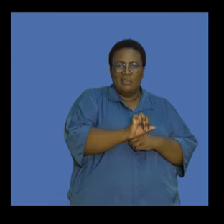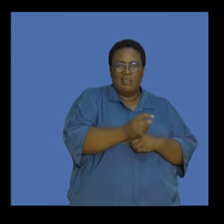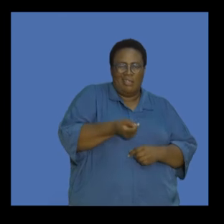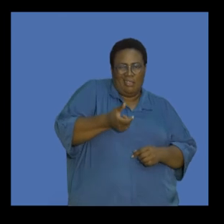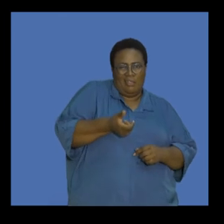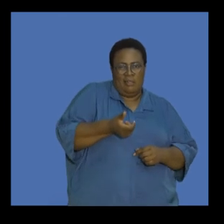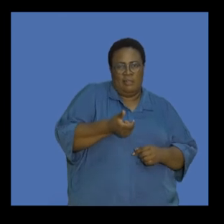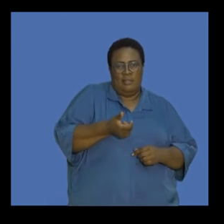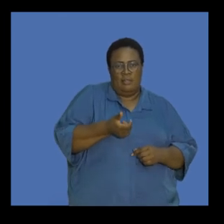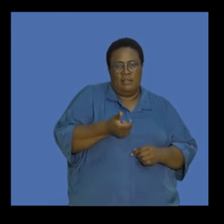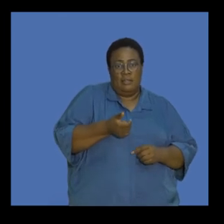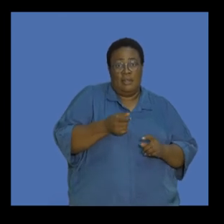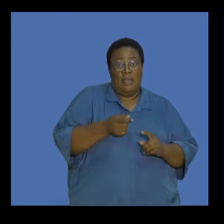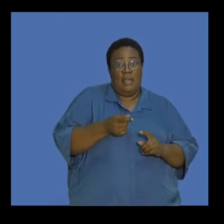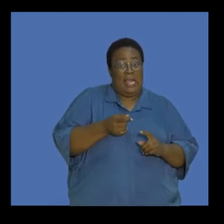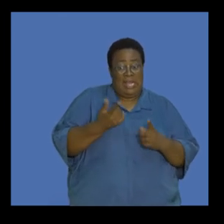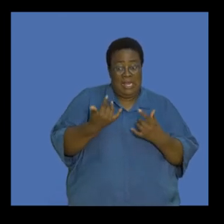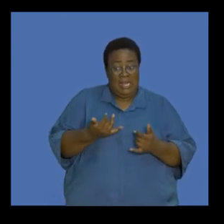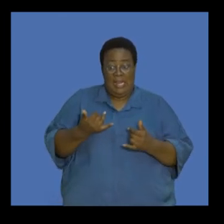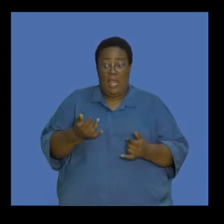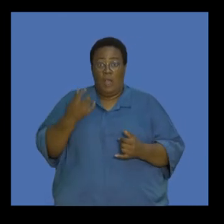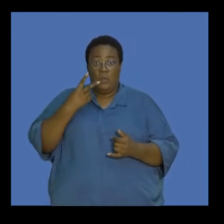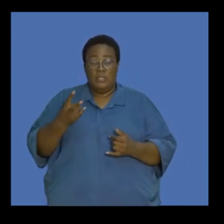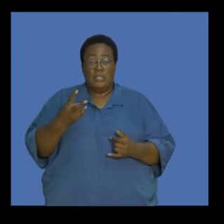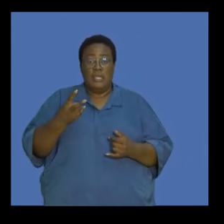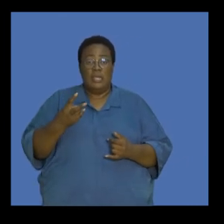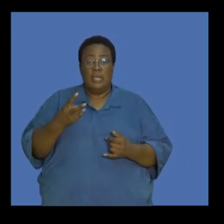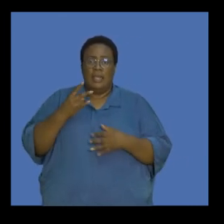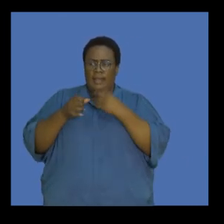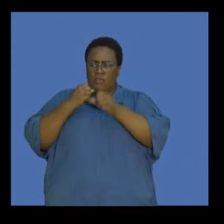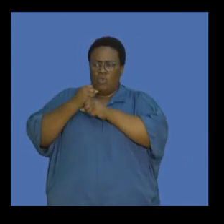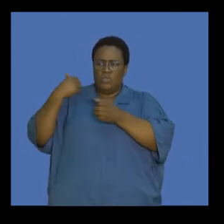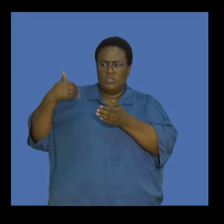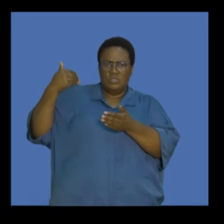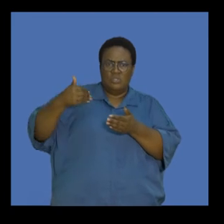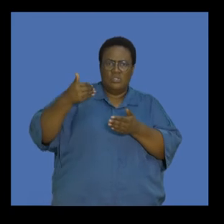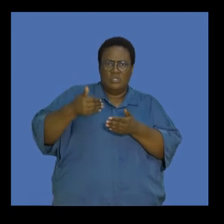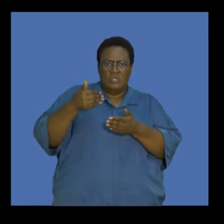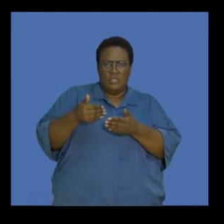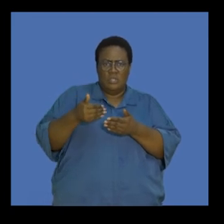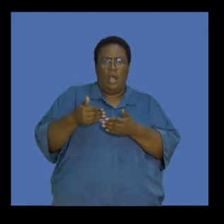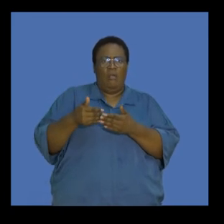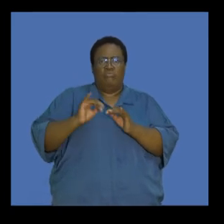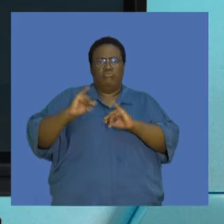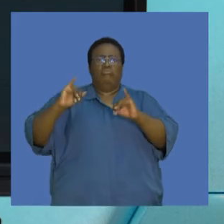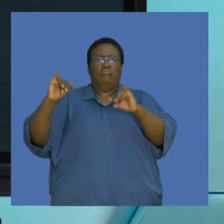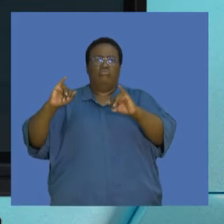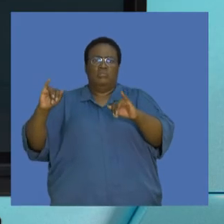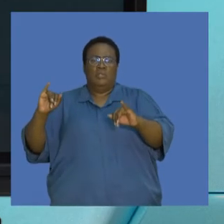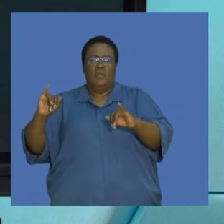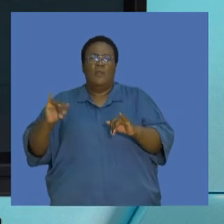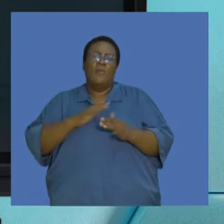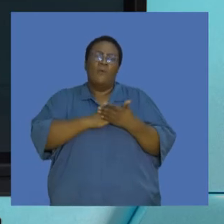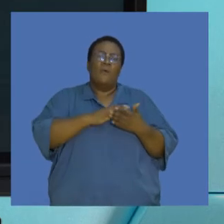too slowly to explain the rapid warming seen in recent decades. So yes, some people choose to say, well, you know, this